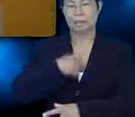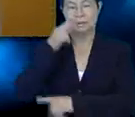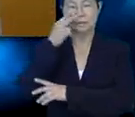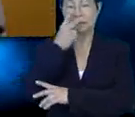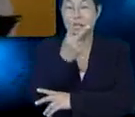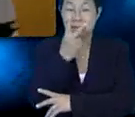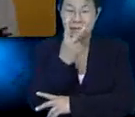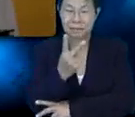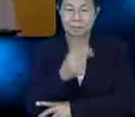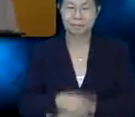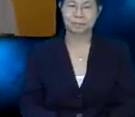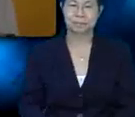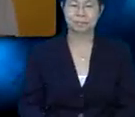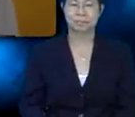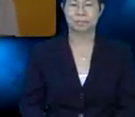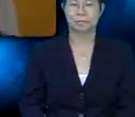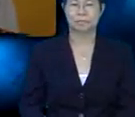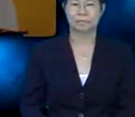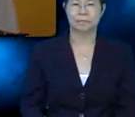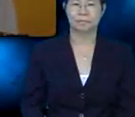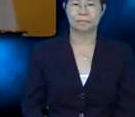Let me see. Hmm.